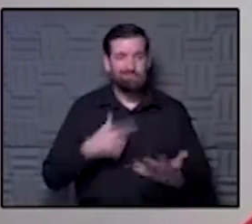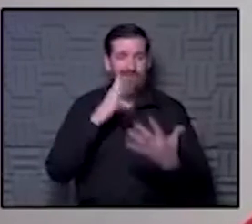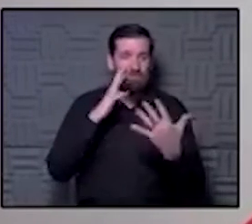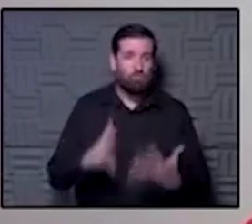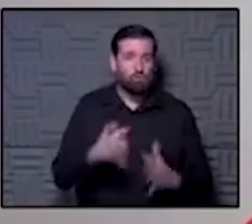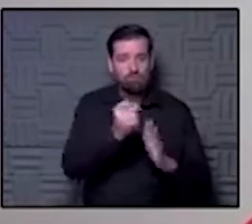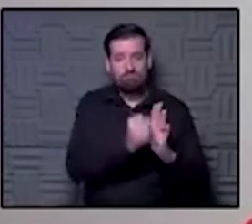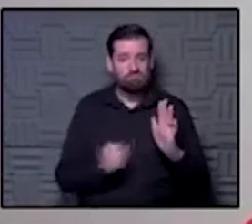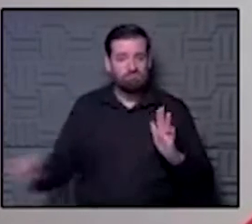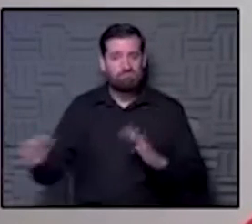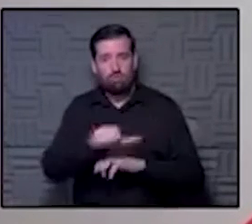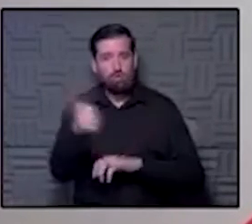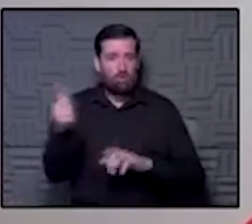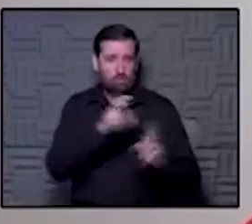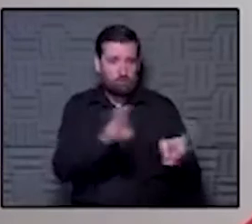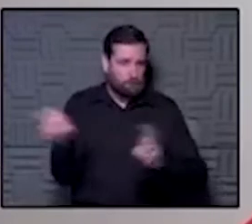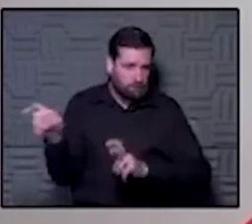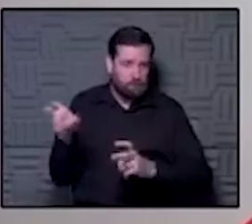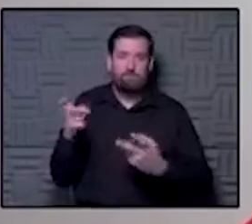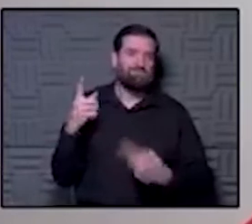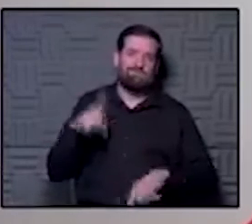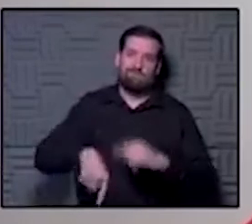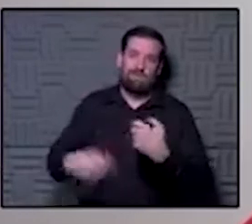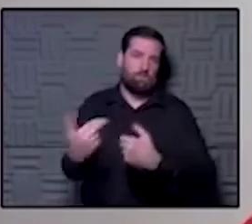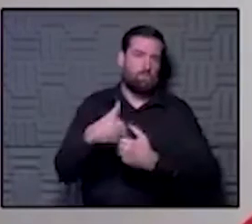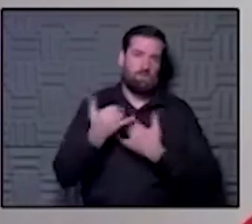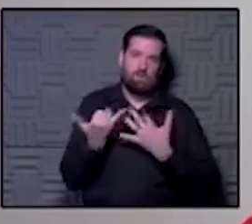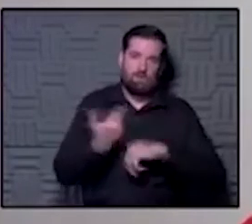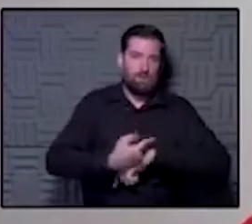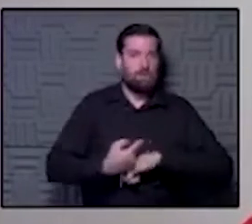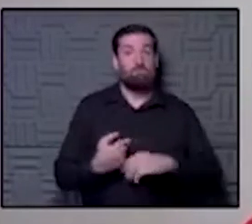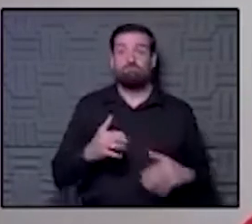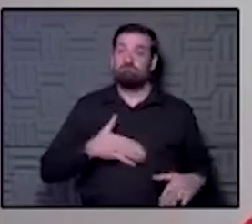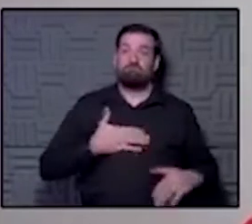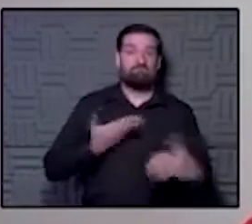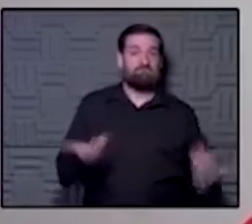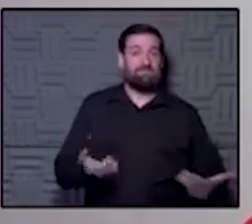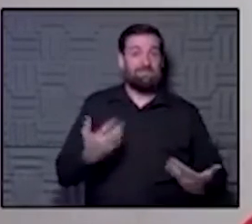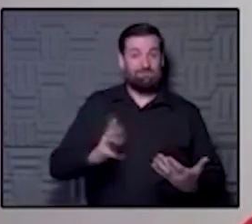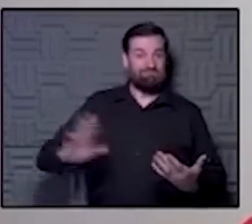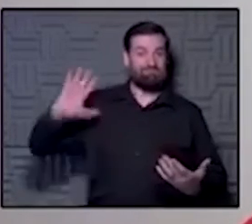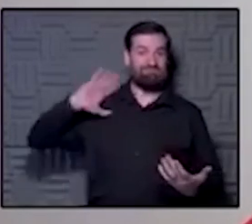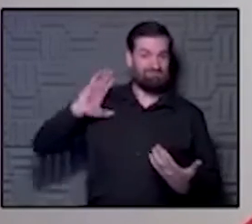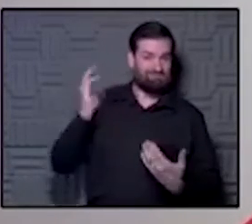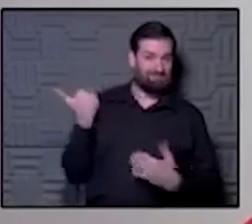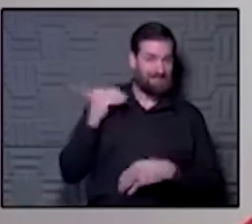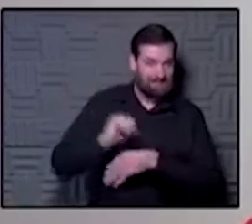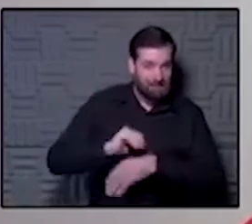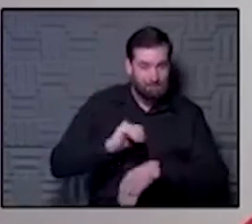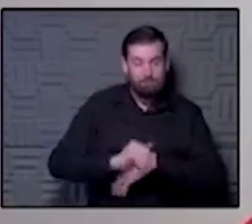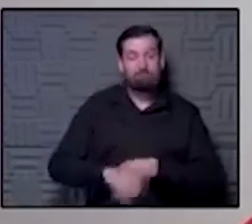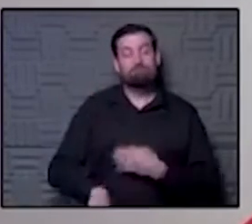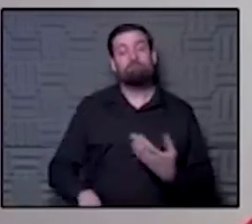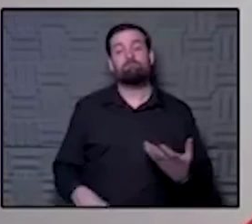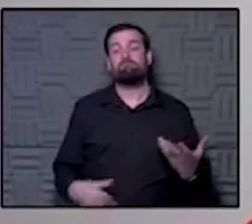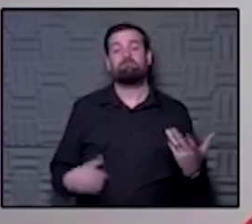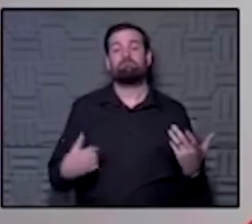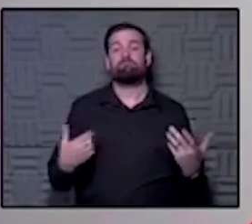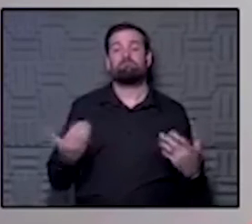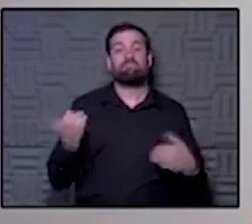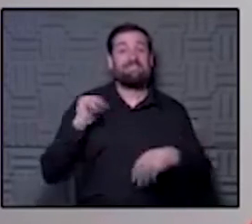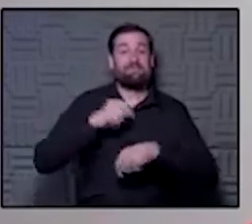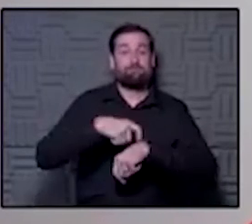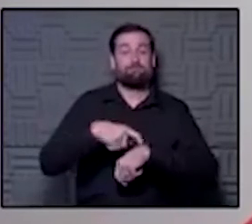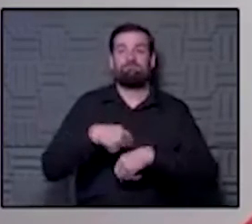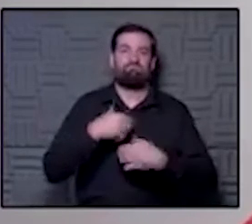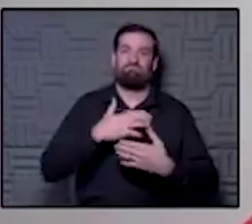into another health department matter, so she's not able to join us. But she was really glad to be here when she was here last time. And she's absolutely happy to